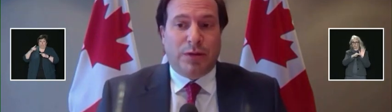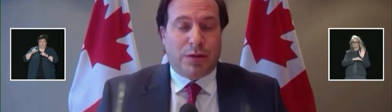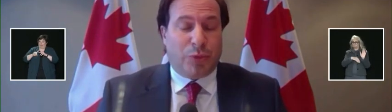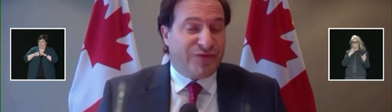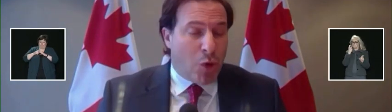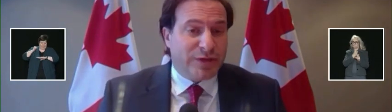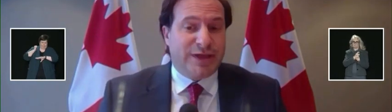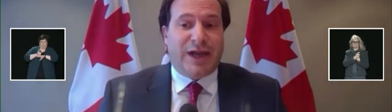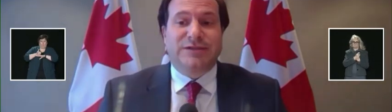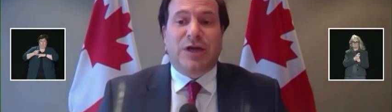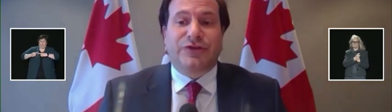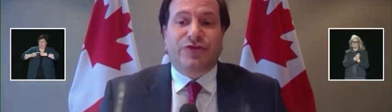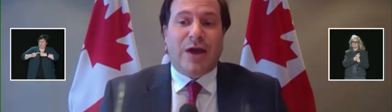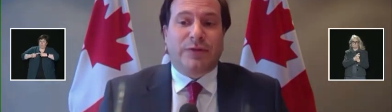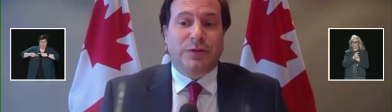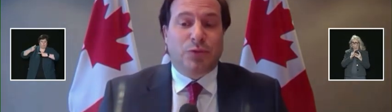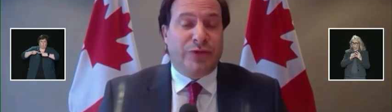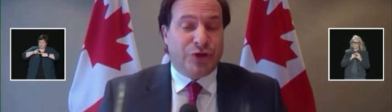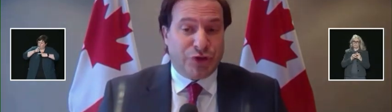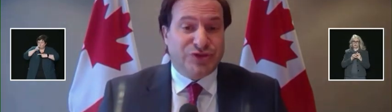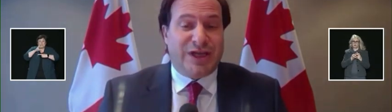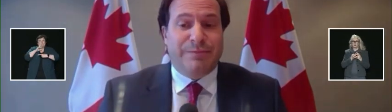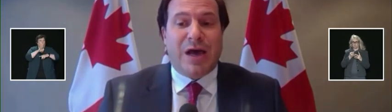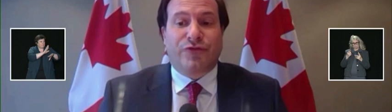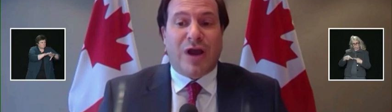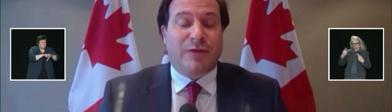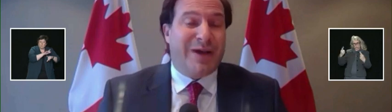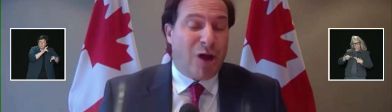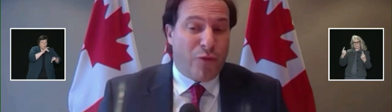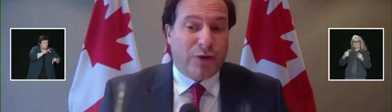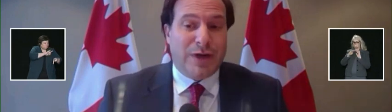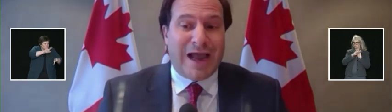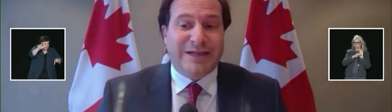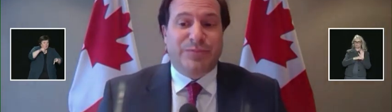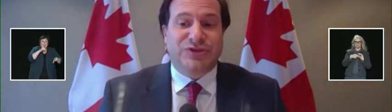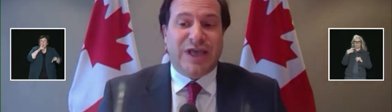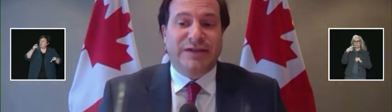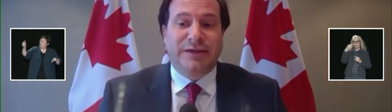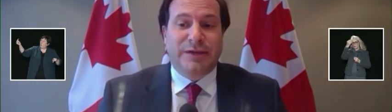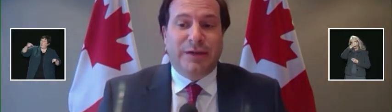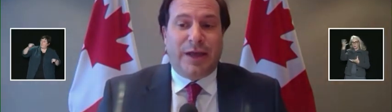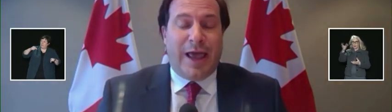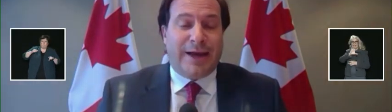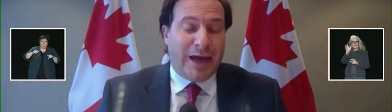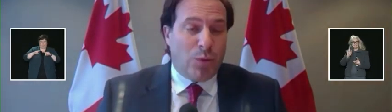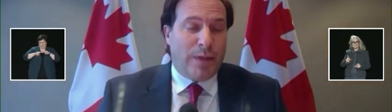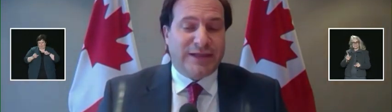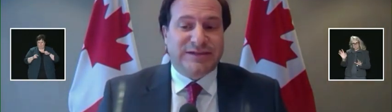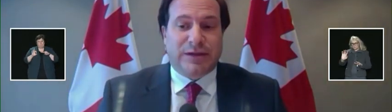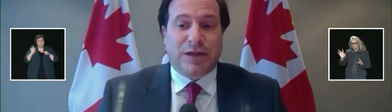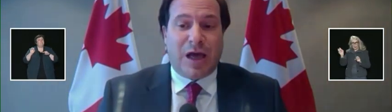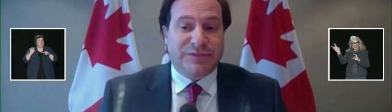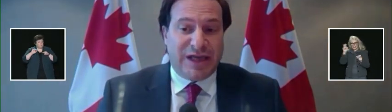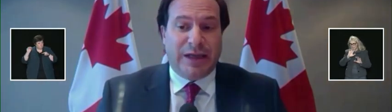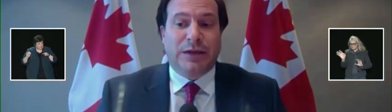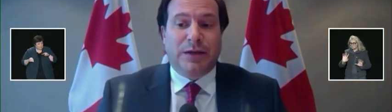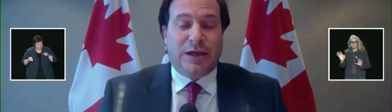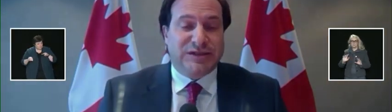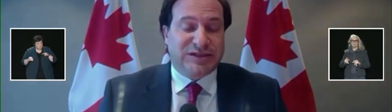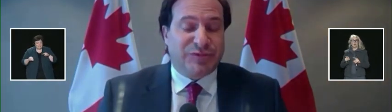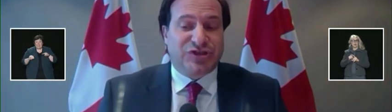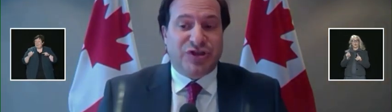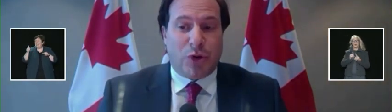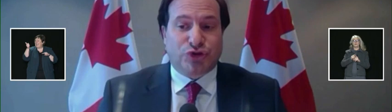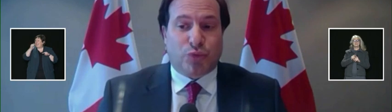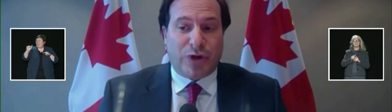the border. We've told Canadians not to travel. We've reduced inbound travel by over 90%, and anyone that still comes in